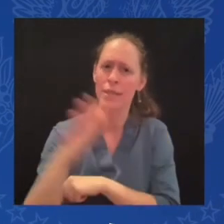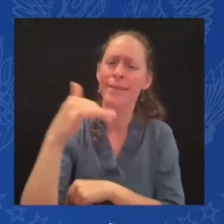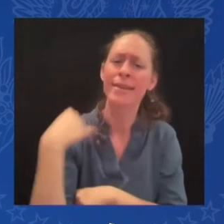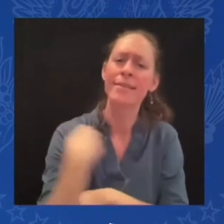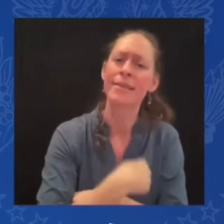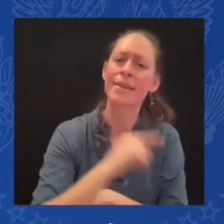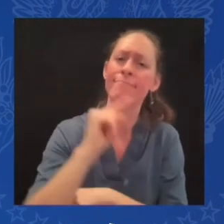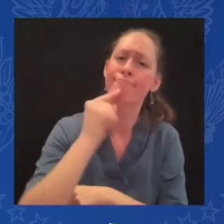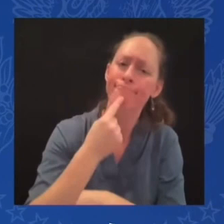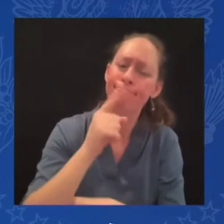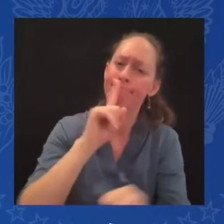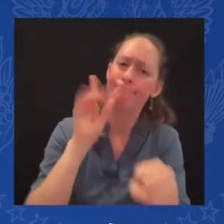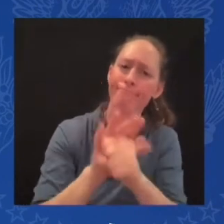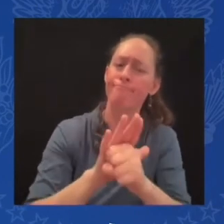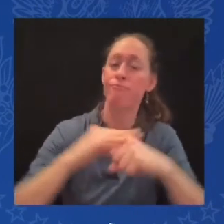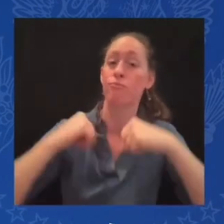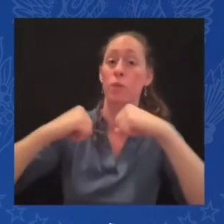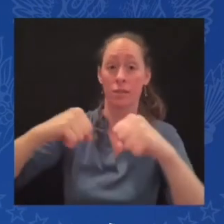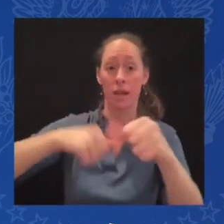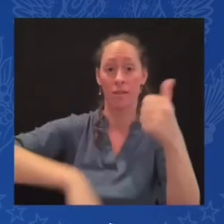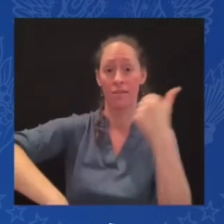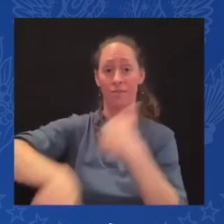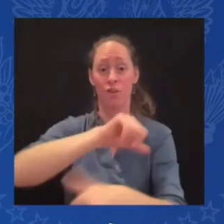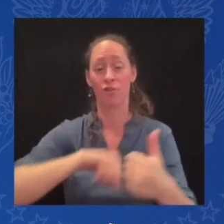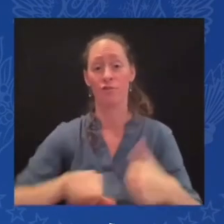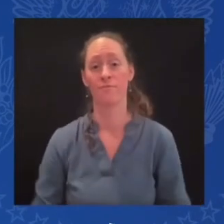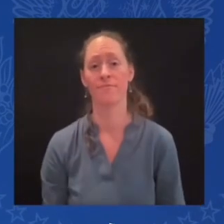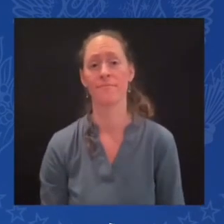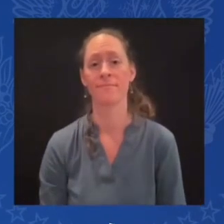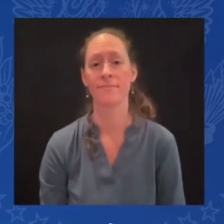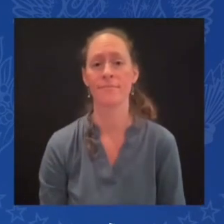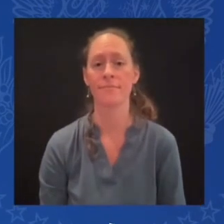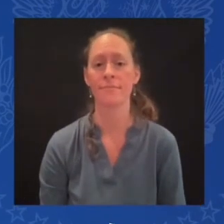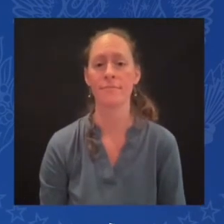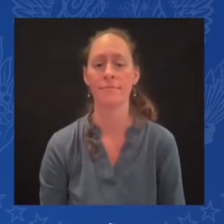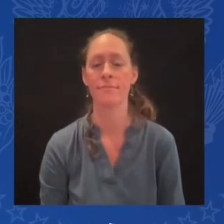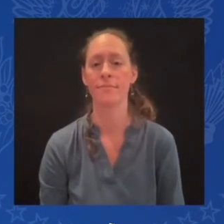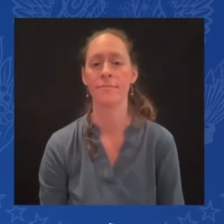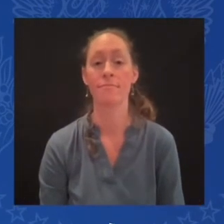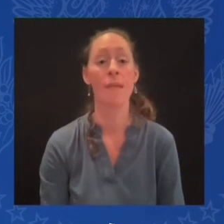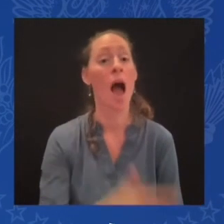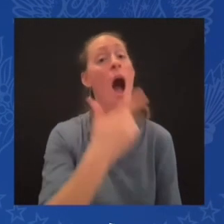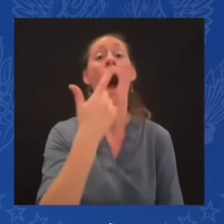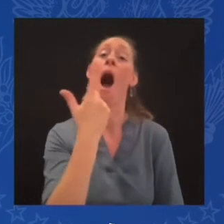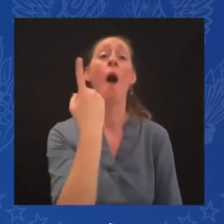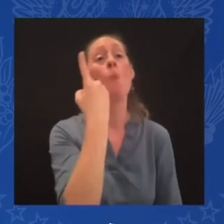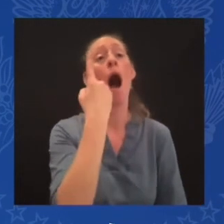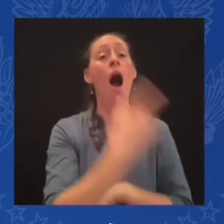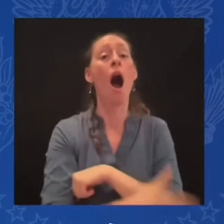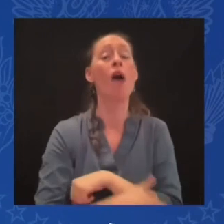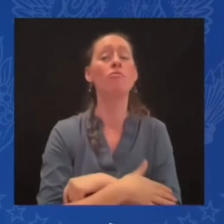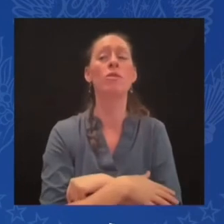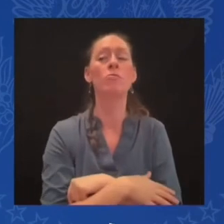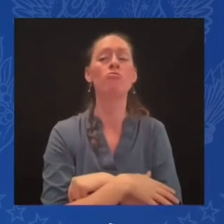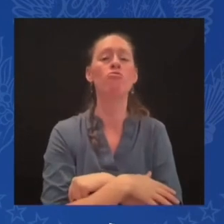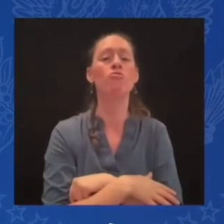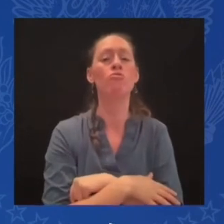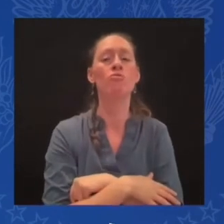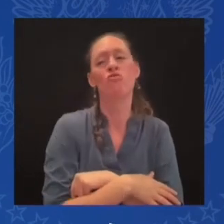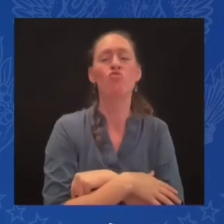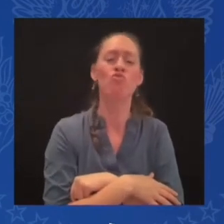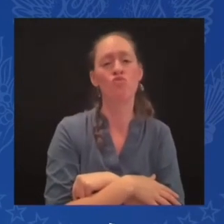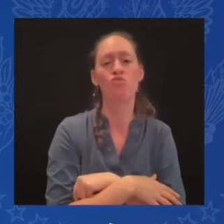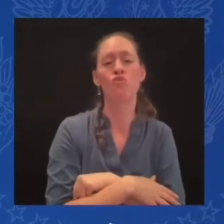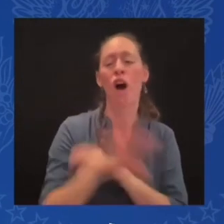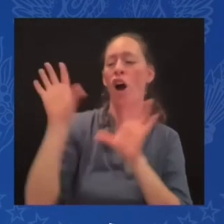of any nation voluntarily deciding they're going to attack one of the nations or Finland is highly unlikely. And so,